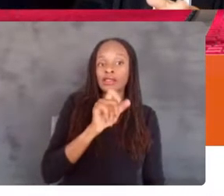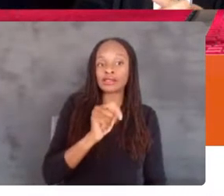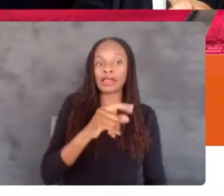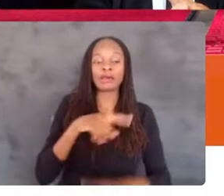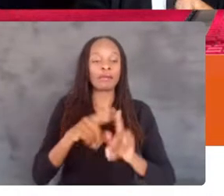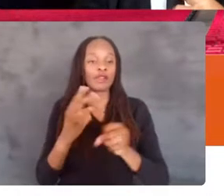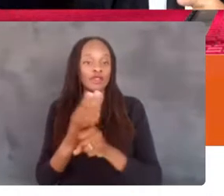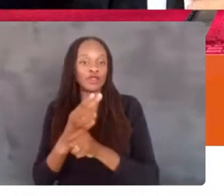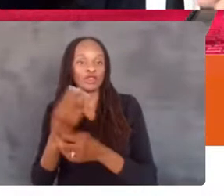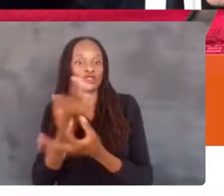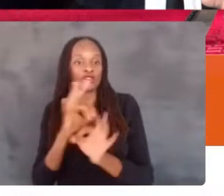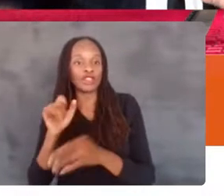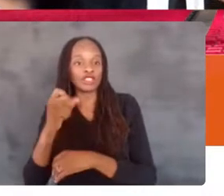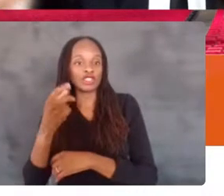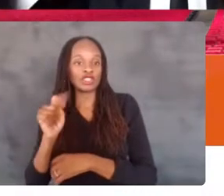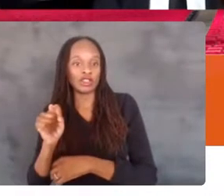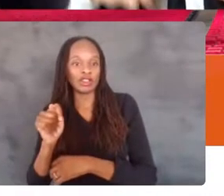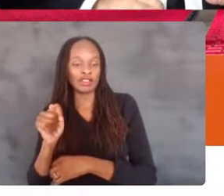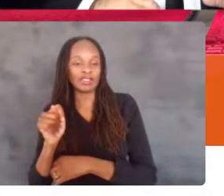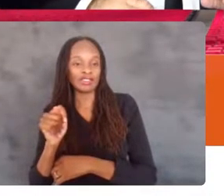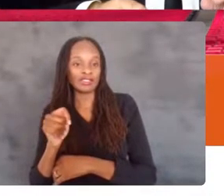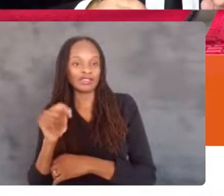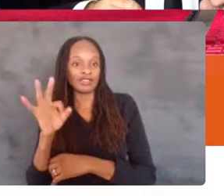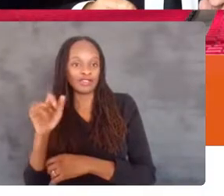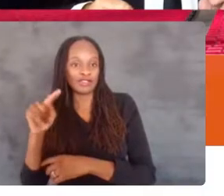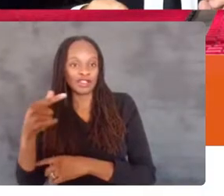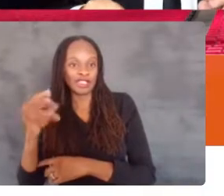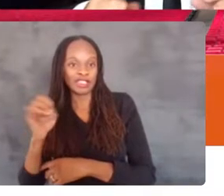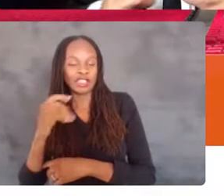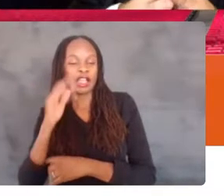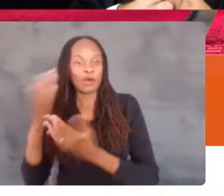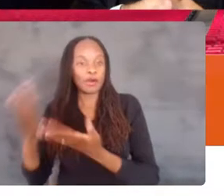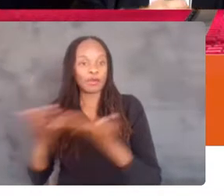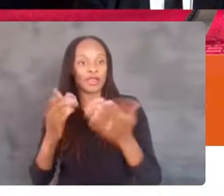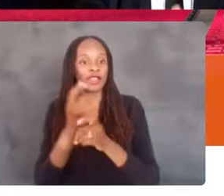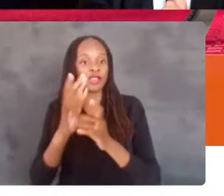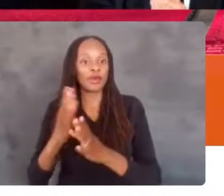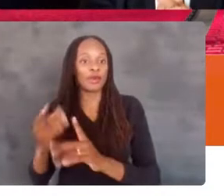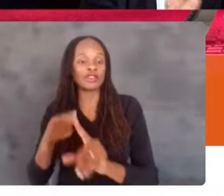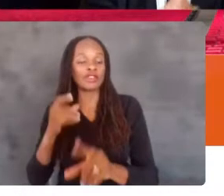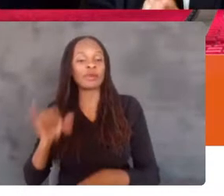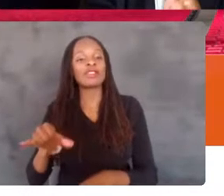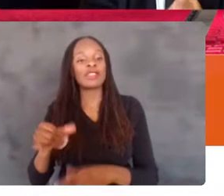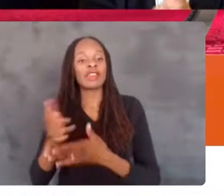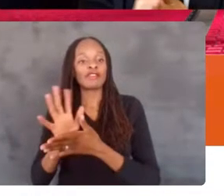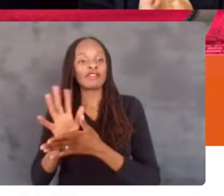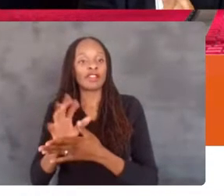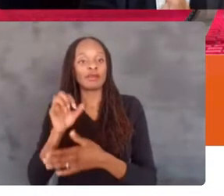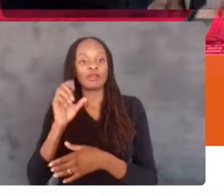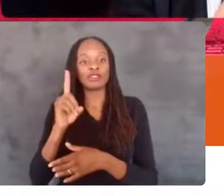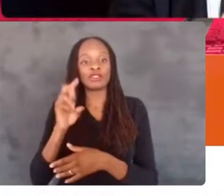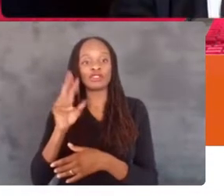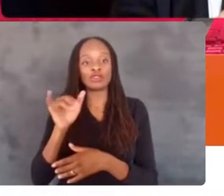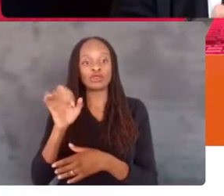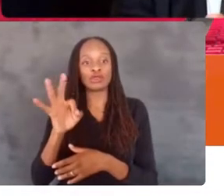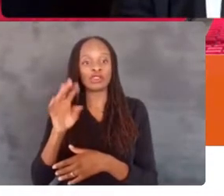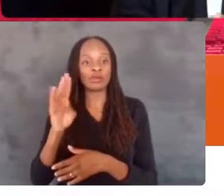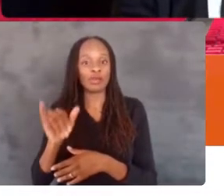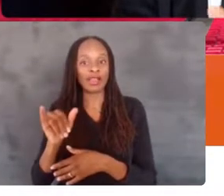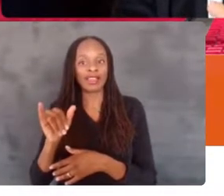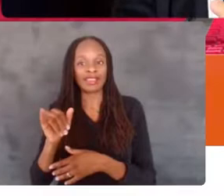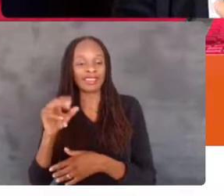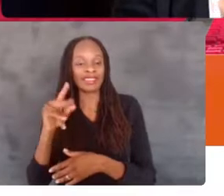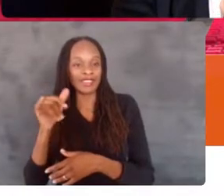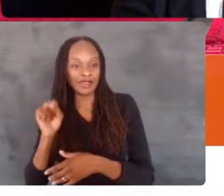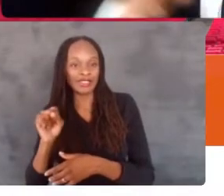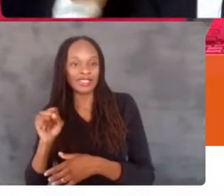So I'm going to bring real quick the winners of that film, Dorpho Psychosis, up and then we're going to see that film.